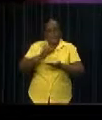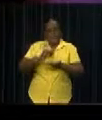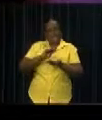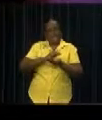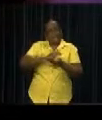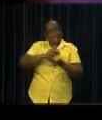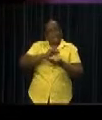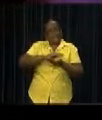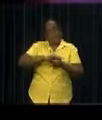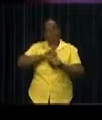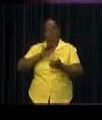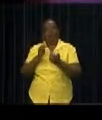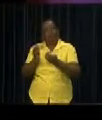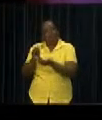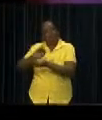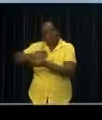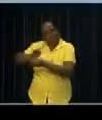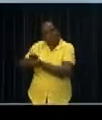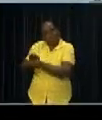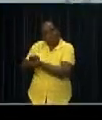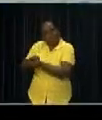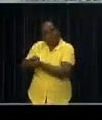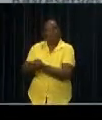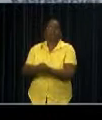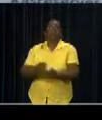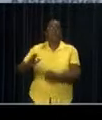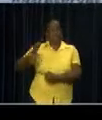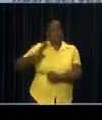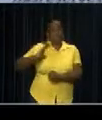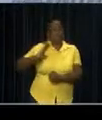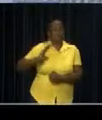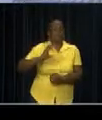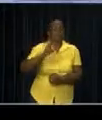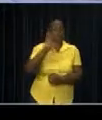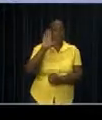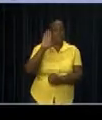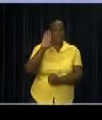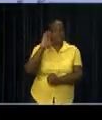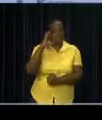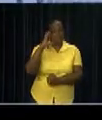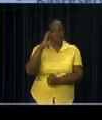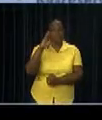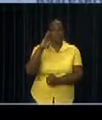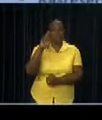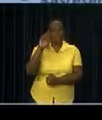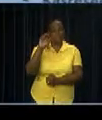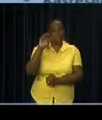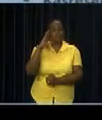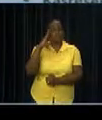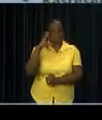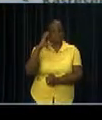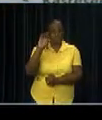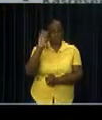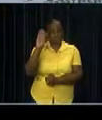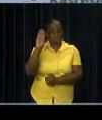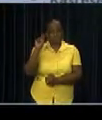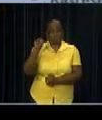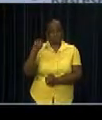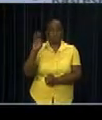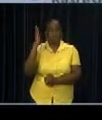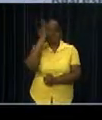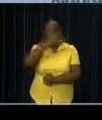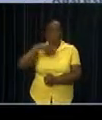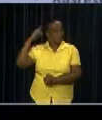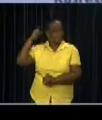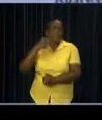the cash reserves by 5%. The Governor of the Central Bank, Gilmore Hoofdrat, presented that information at a